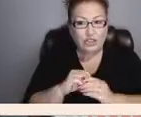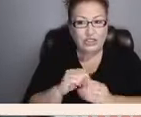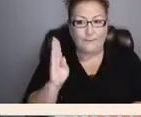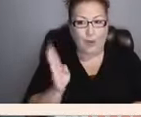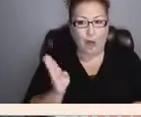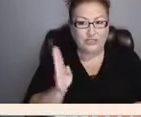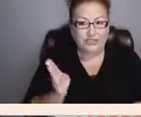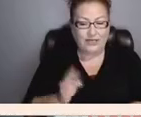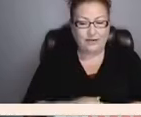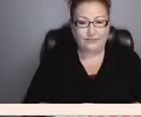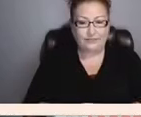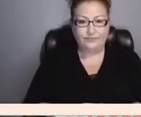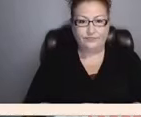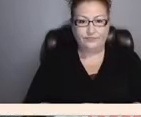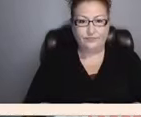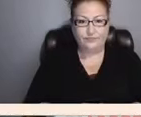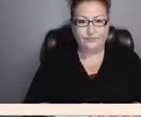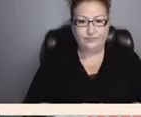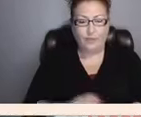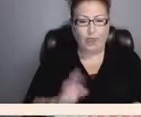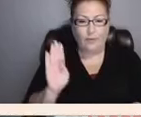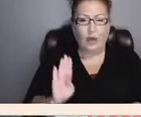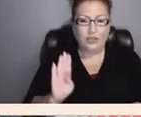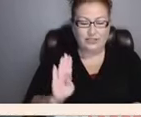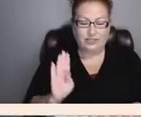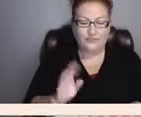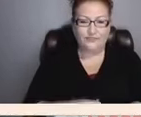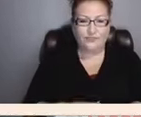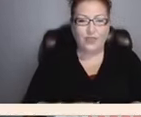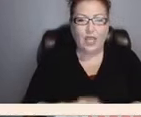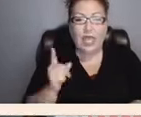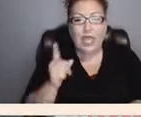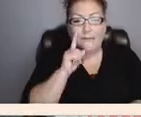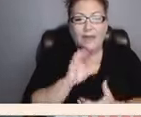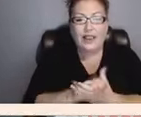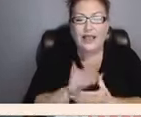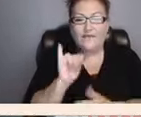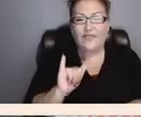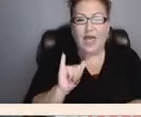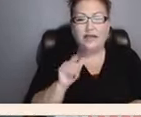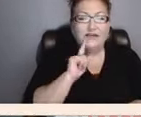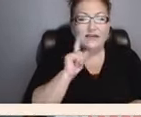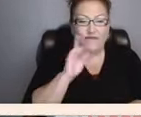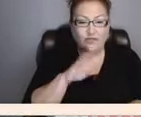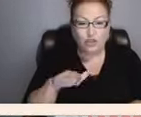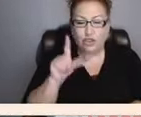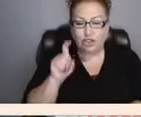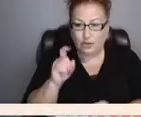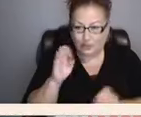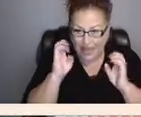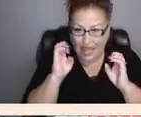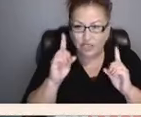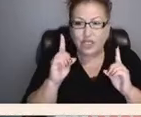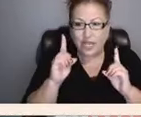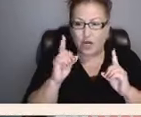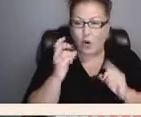He believed that deaf children should be educated orally and in